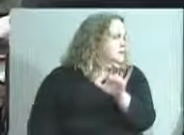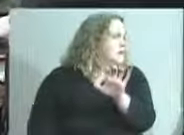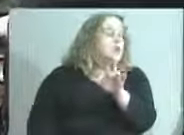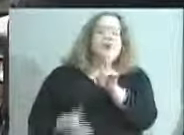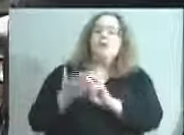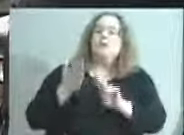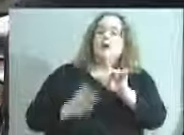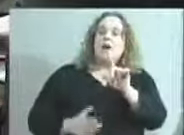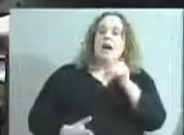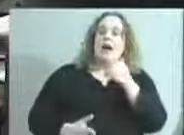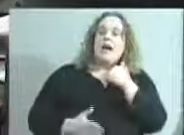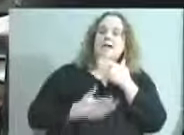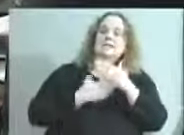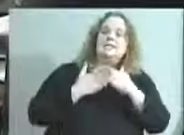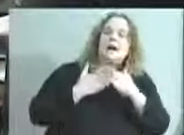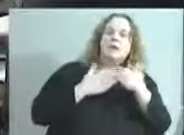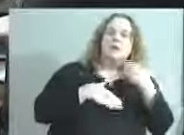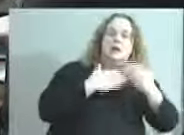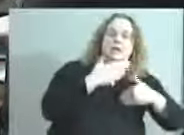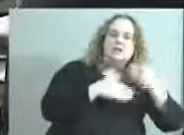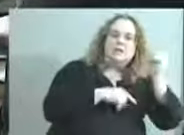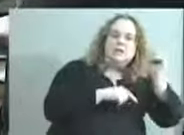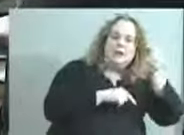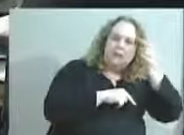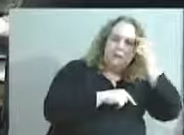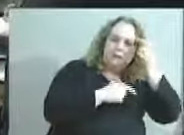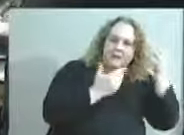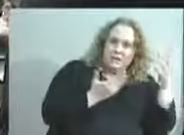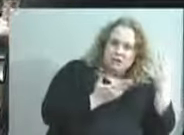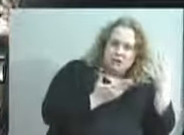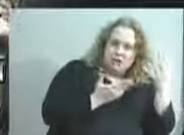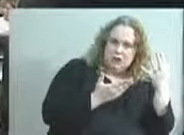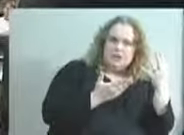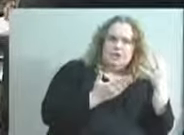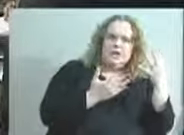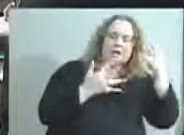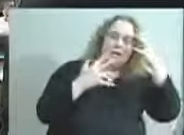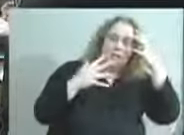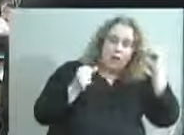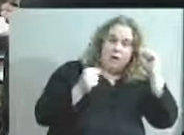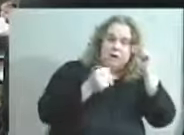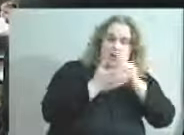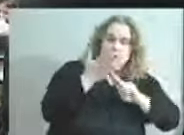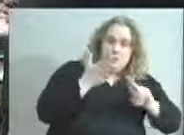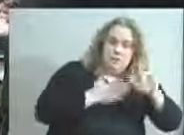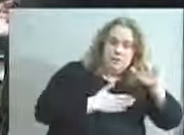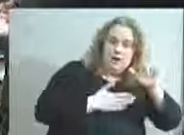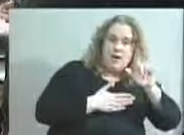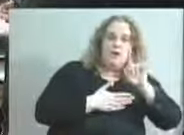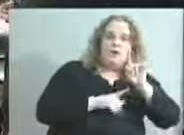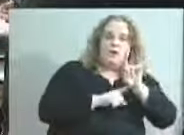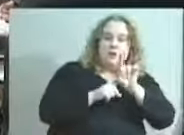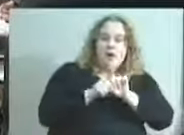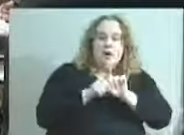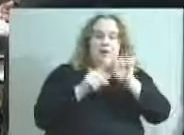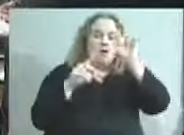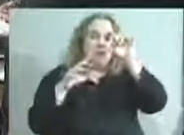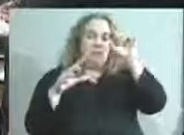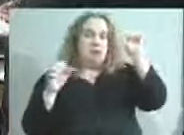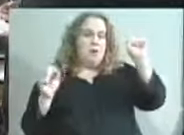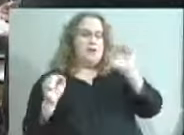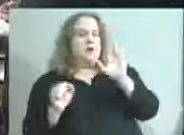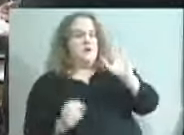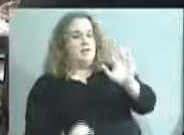of Louisville has some governance concerns that are not present here, and that the president of the university is also the president of their foundation,